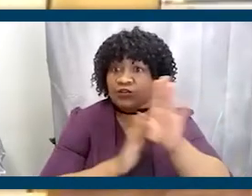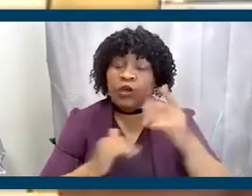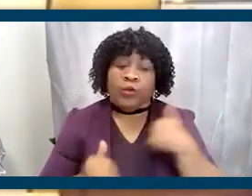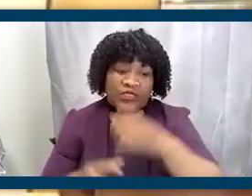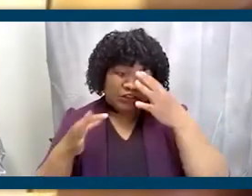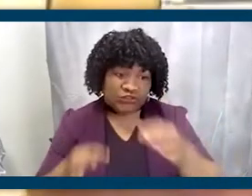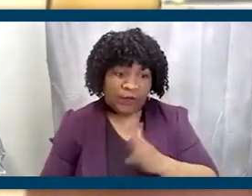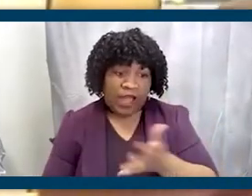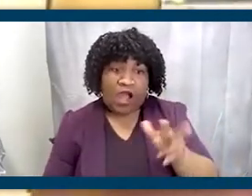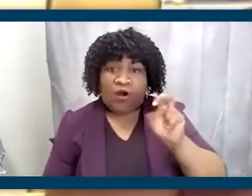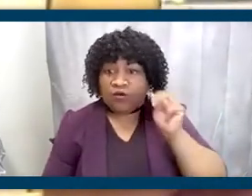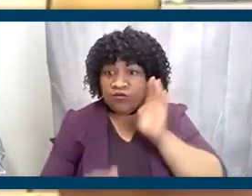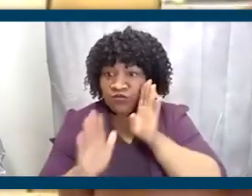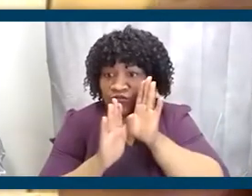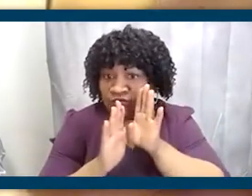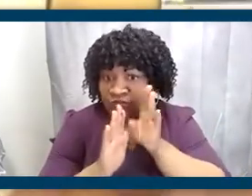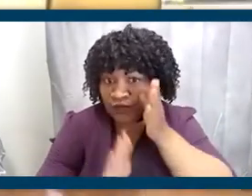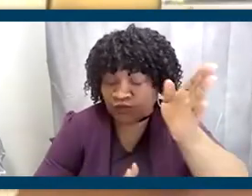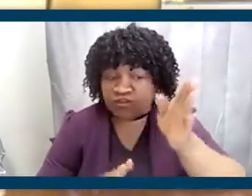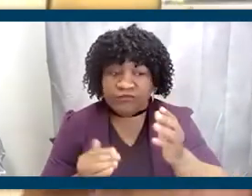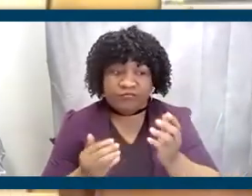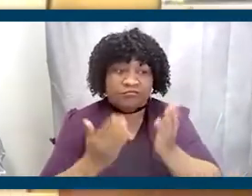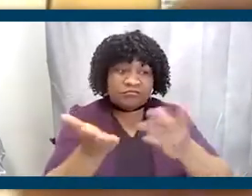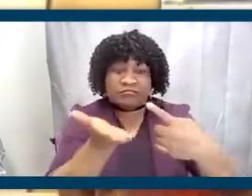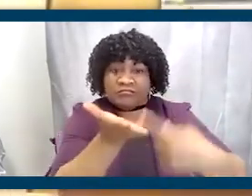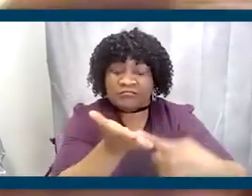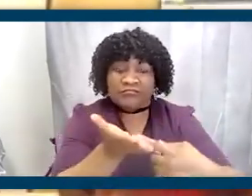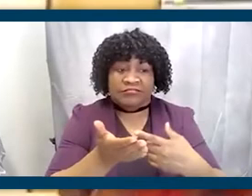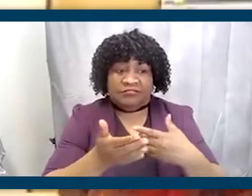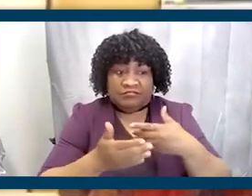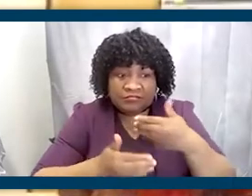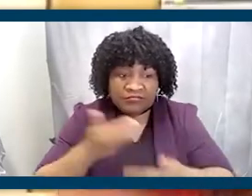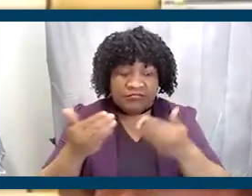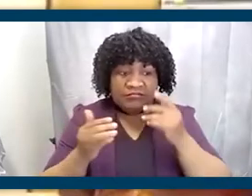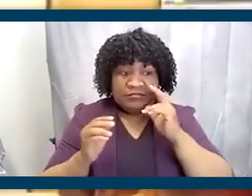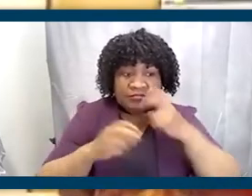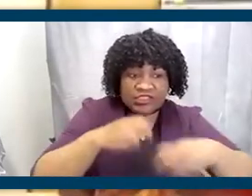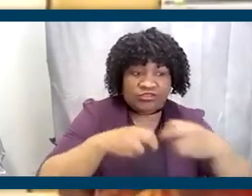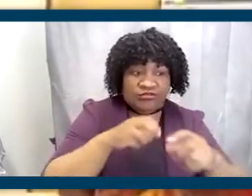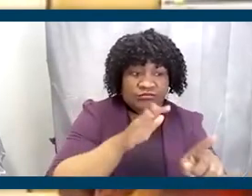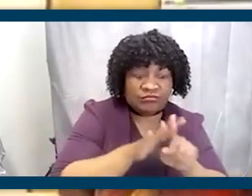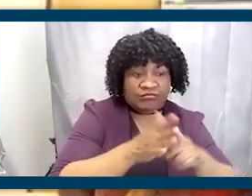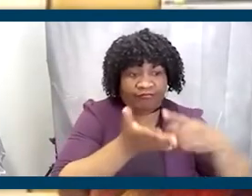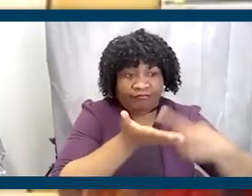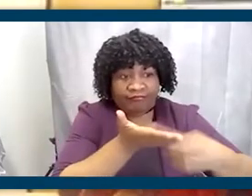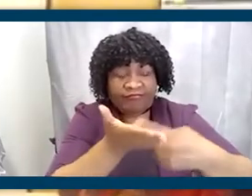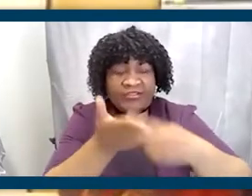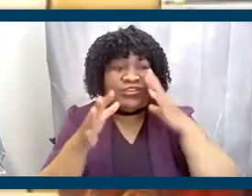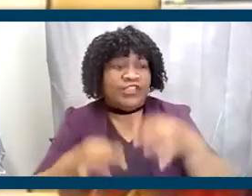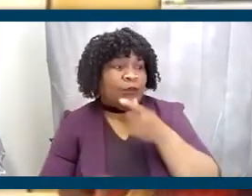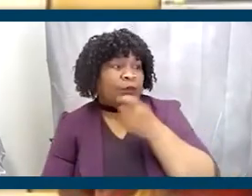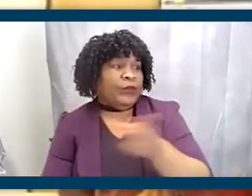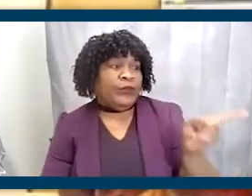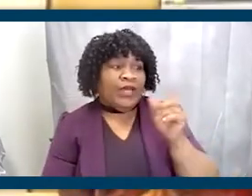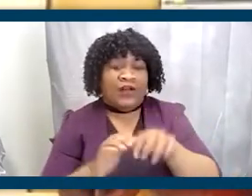ourselves. And we raise those issues and those concerns that move our community more toward being able to determine who they are and what they